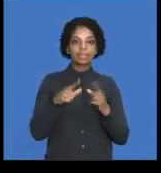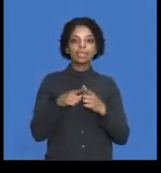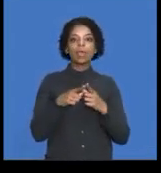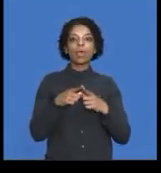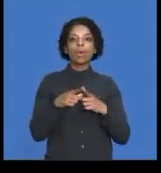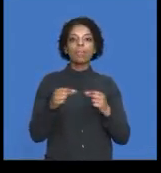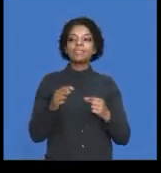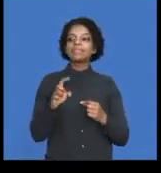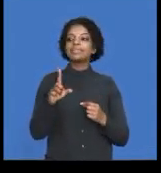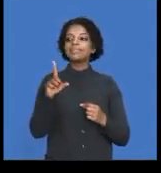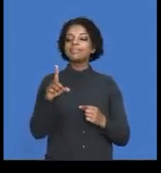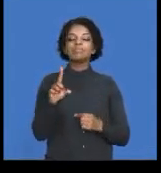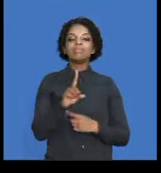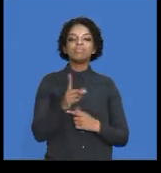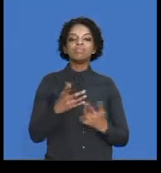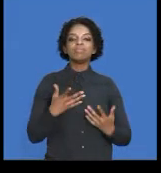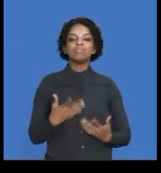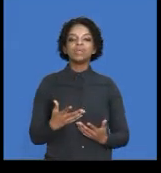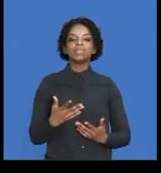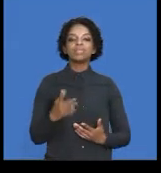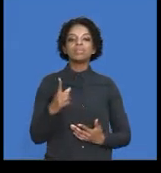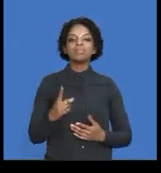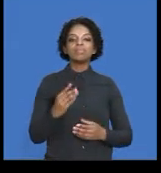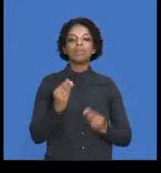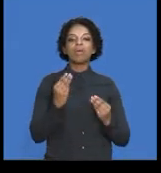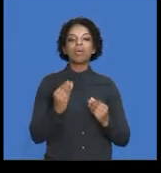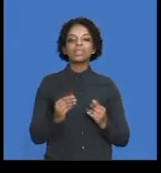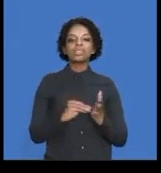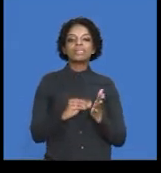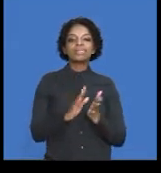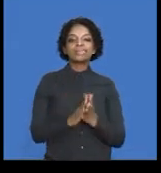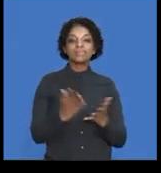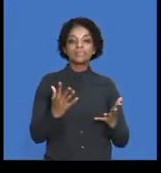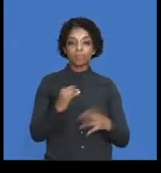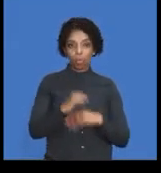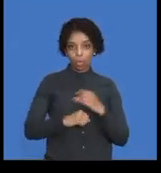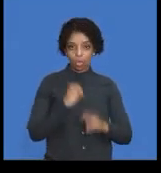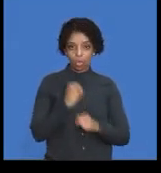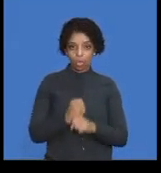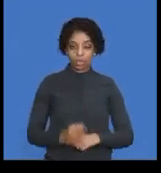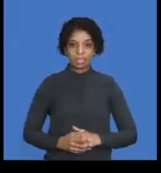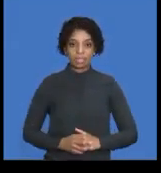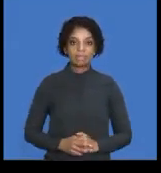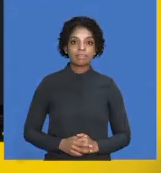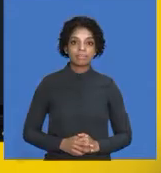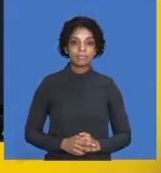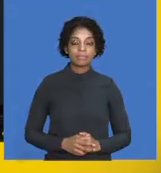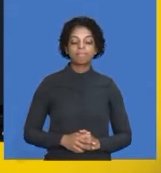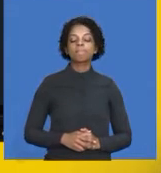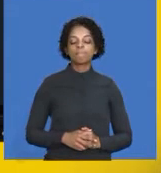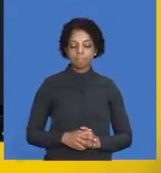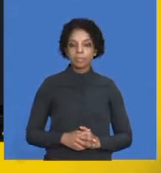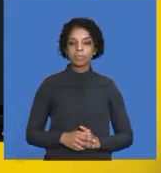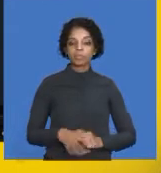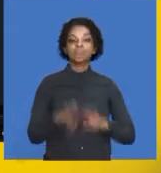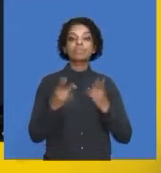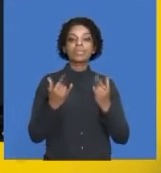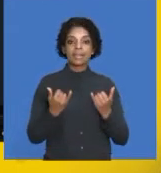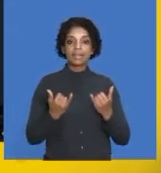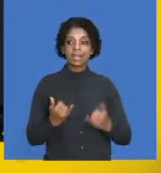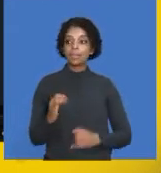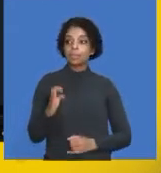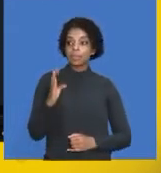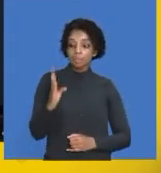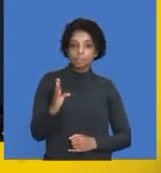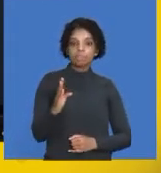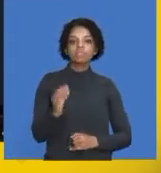namely, the factory overhead cost note for the year. Right. Now, obviously, this is one component